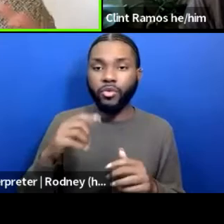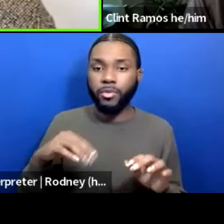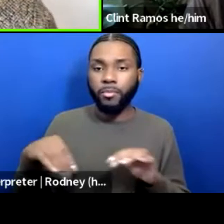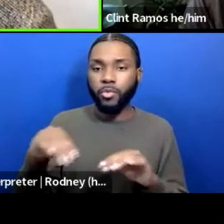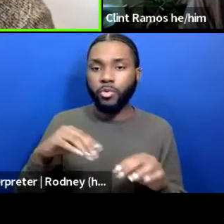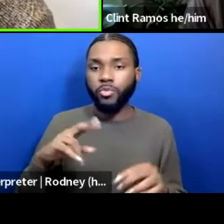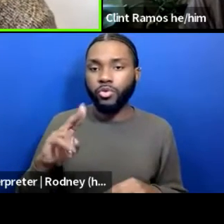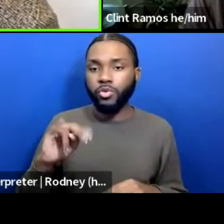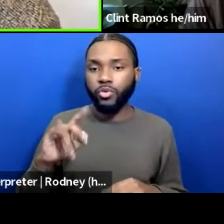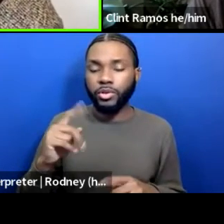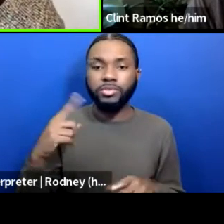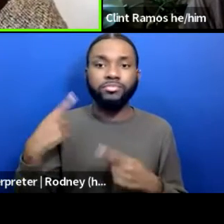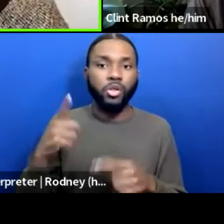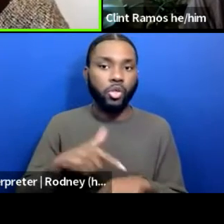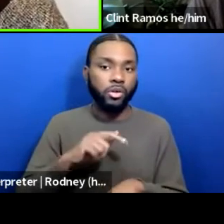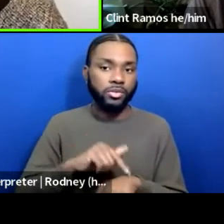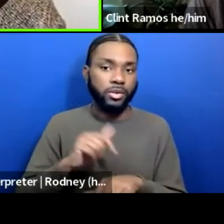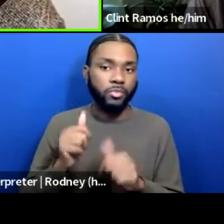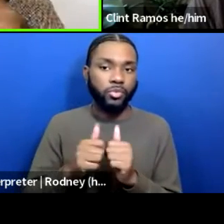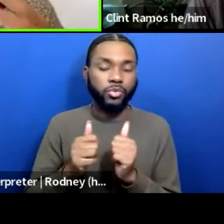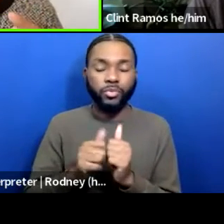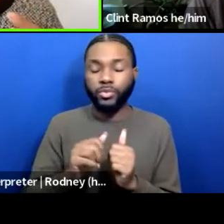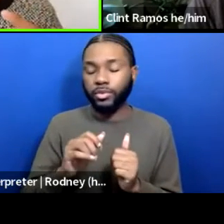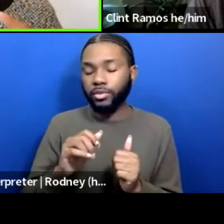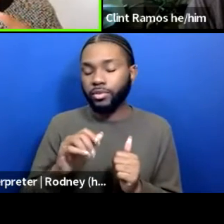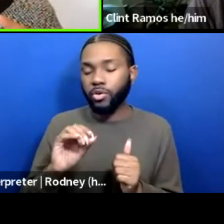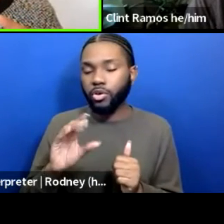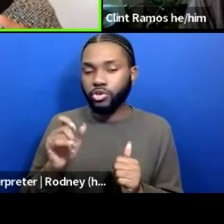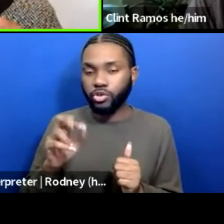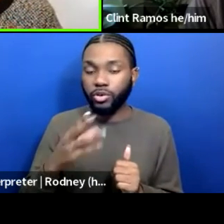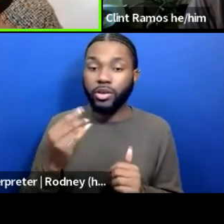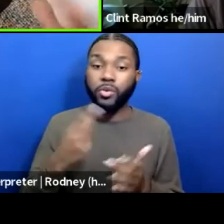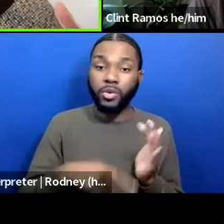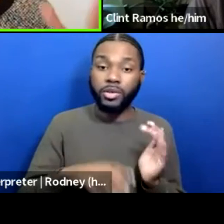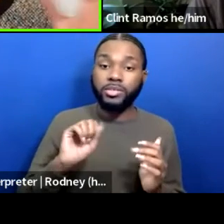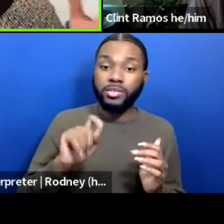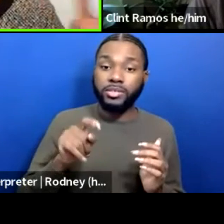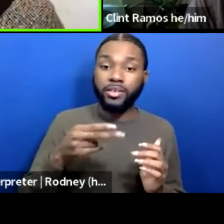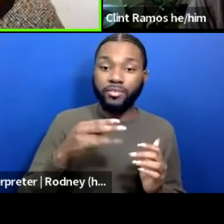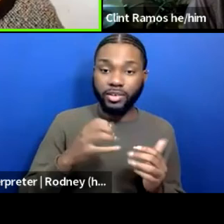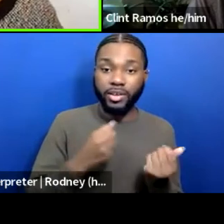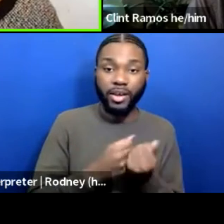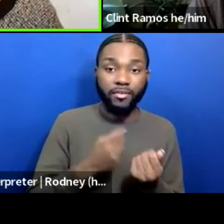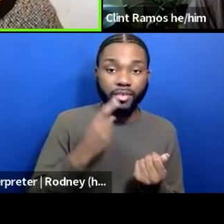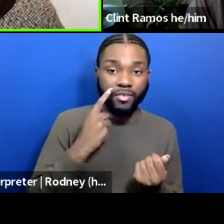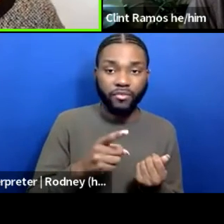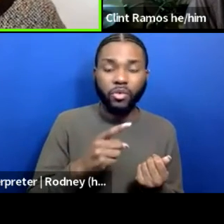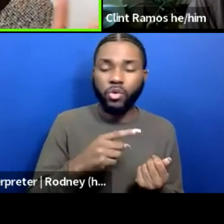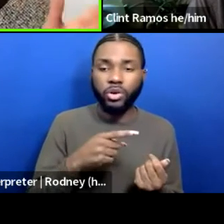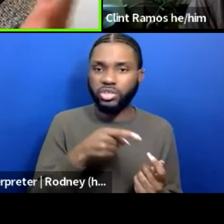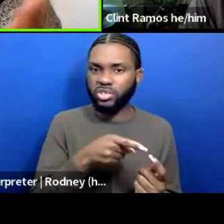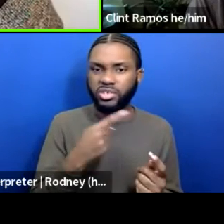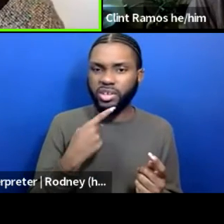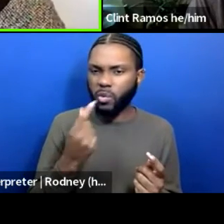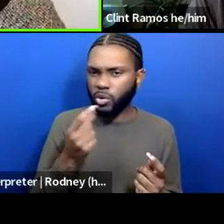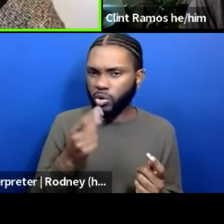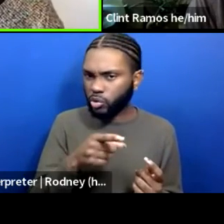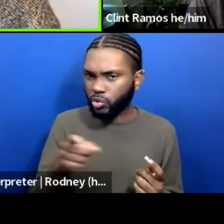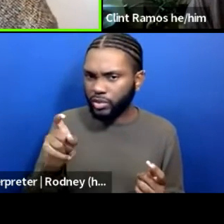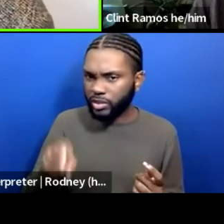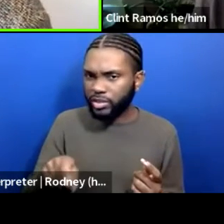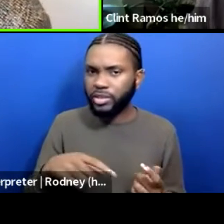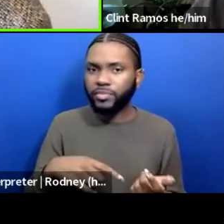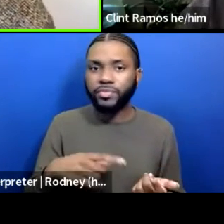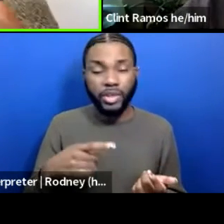working with Oscar and then the things that Stephanie was advocating for, many people were advocating for. She just said, what do you need? I said, I'm going to do five day